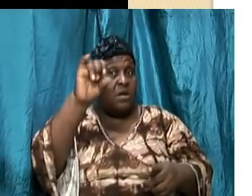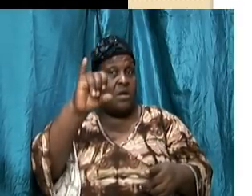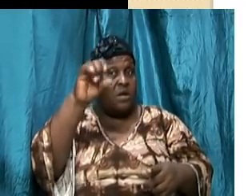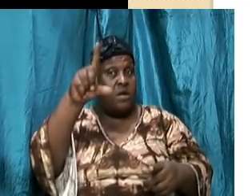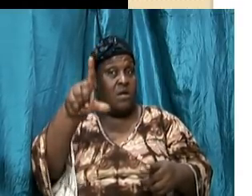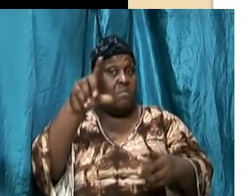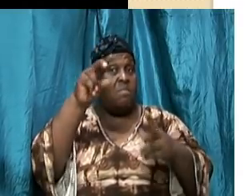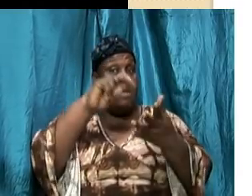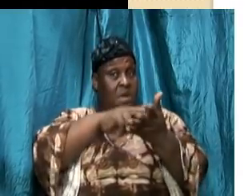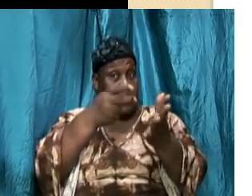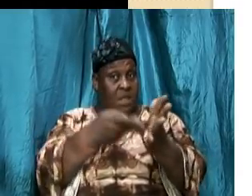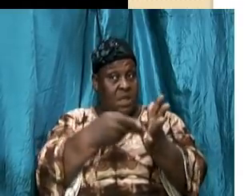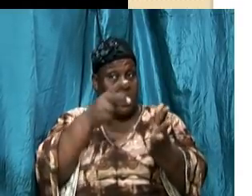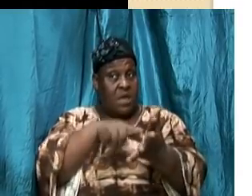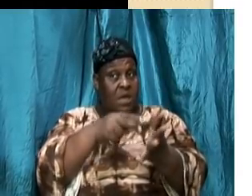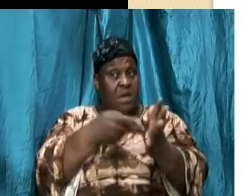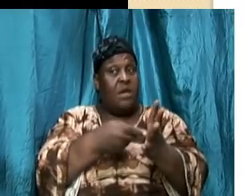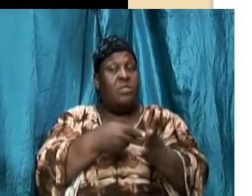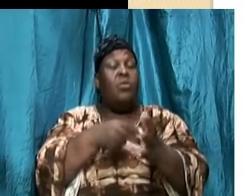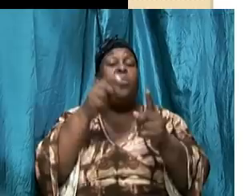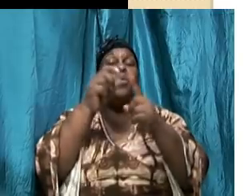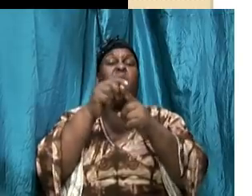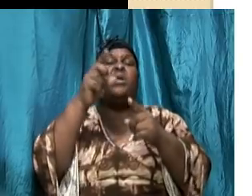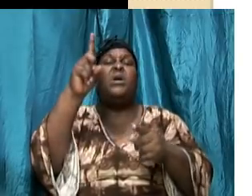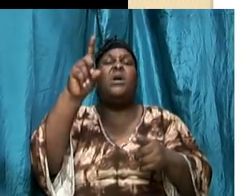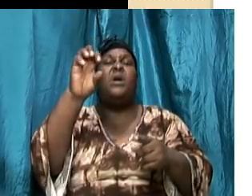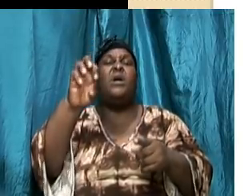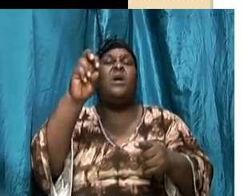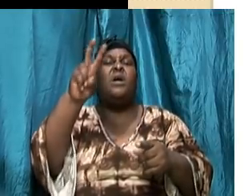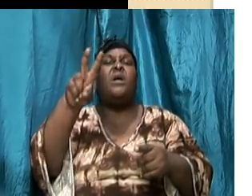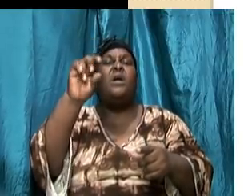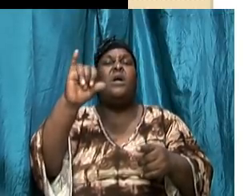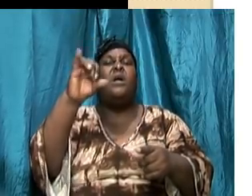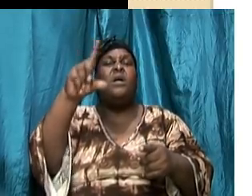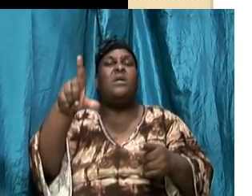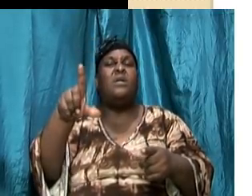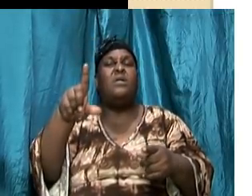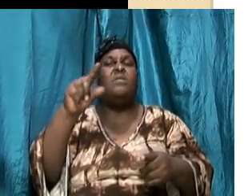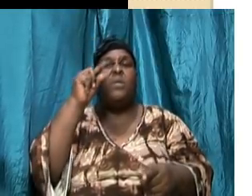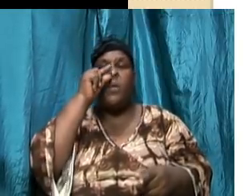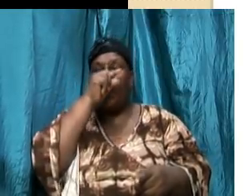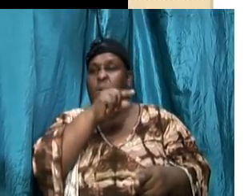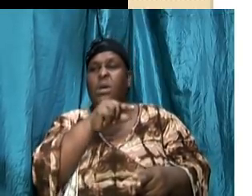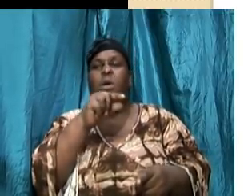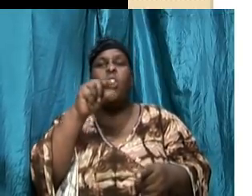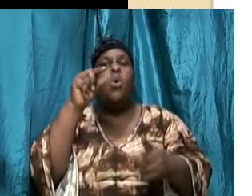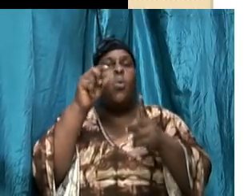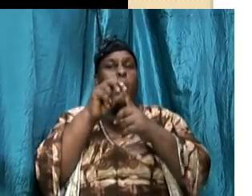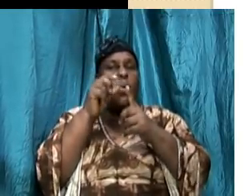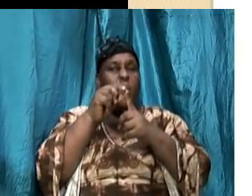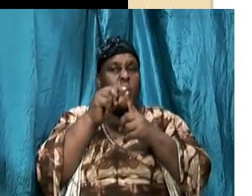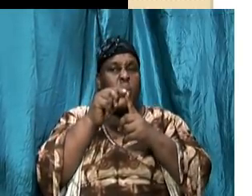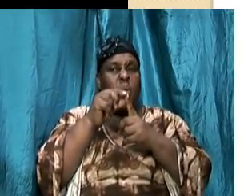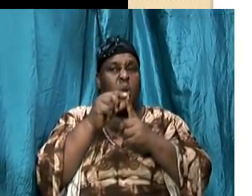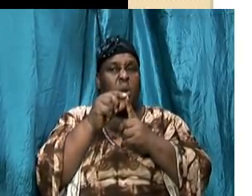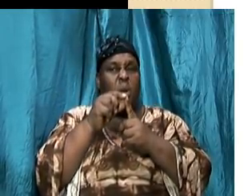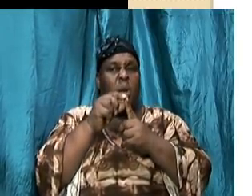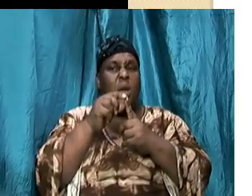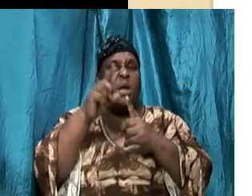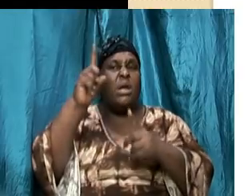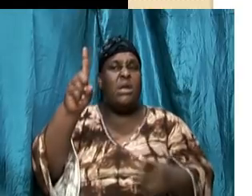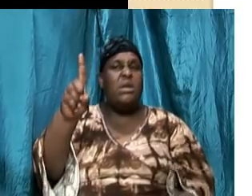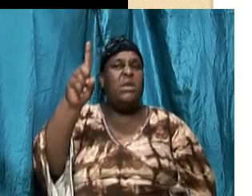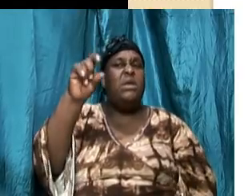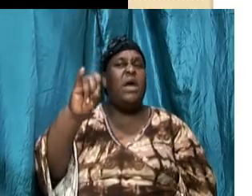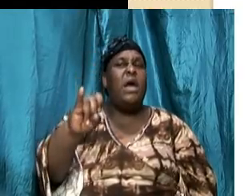devil is derived from the Greek word diabolos yes